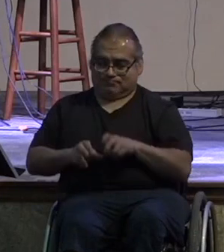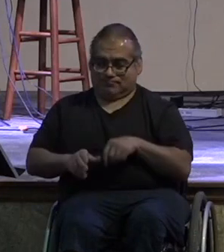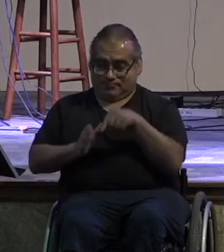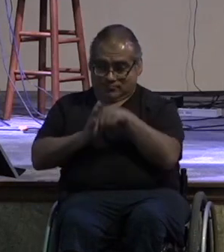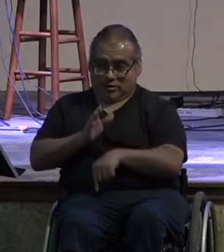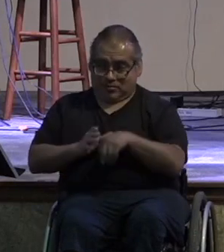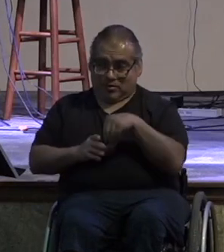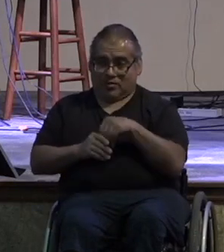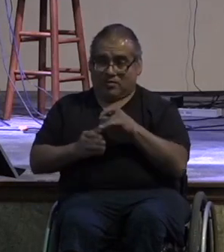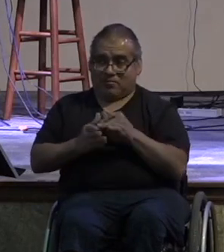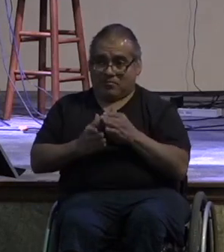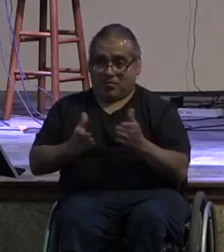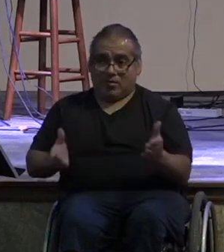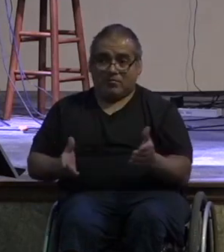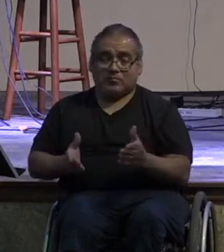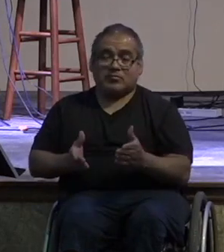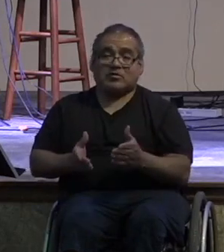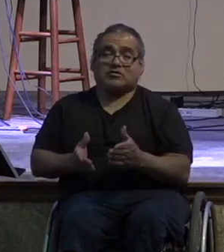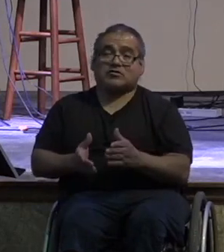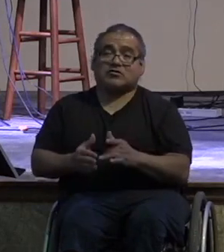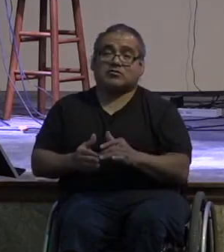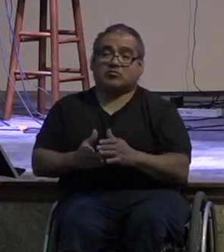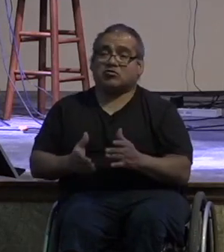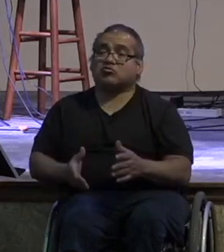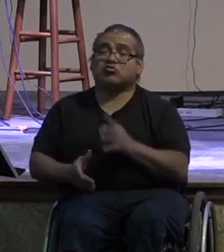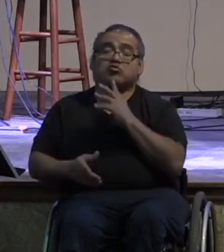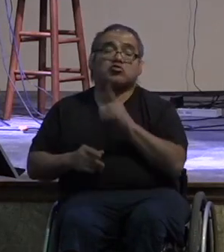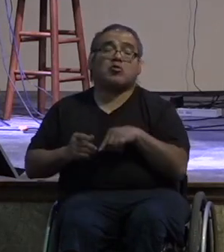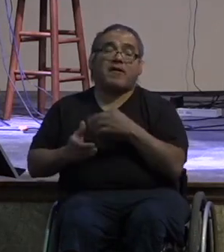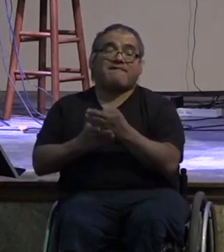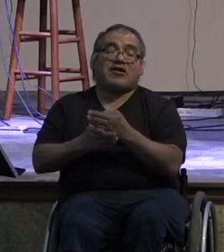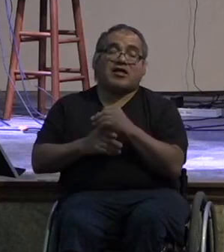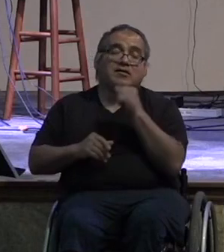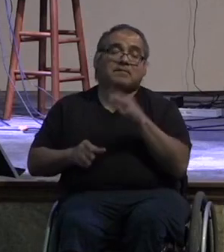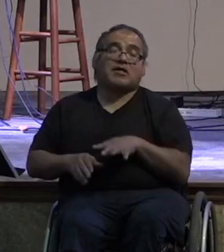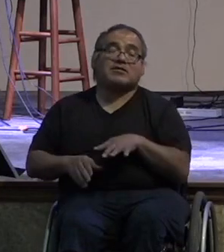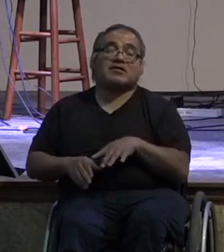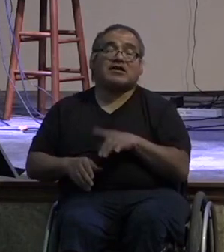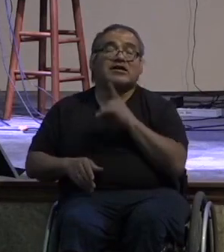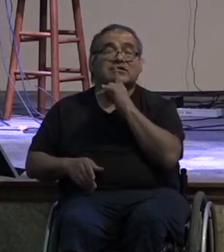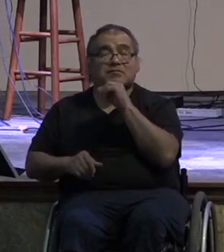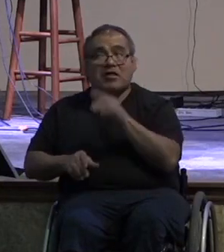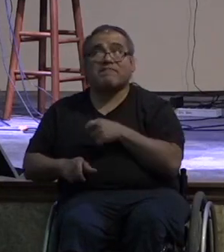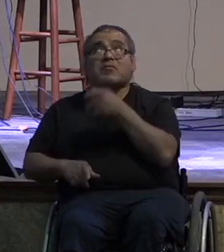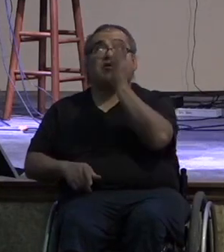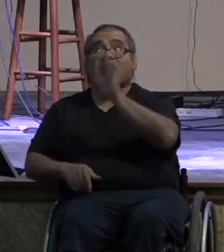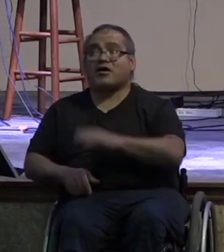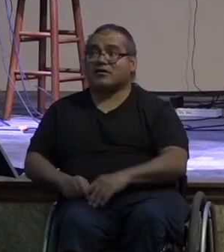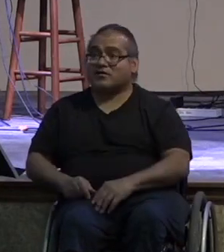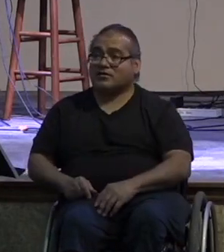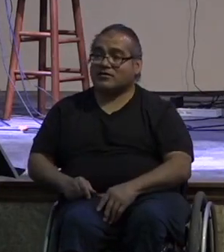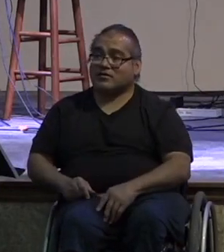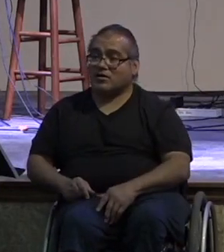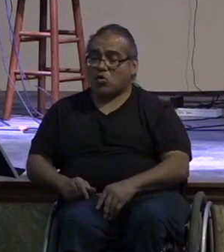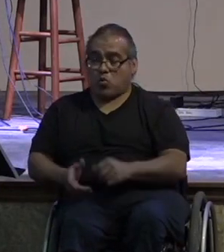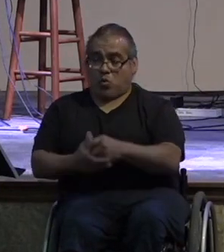scripture we see that scripture talks about financial blessings being a blessing from god we see that